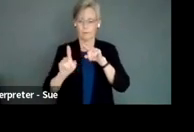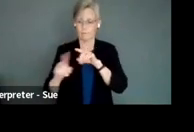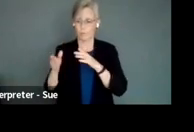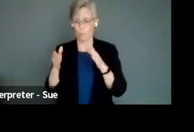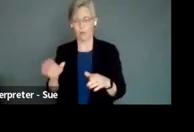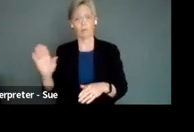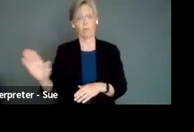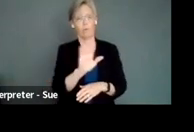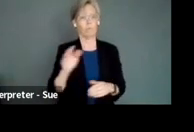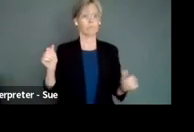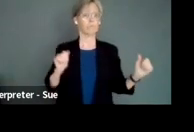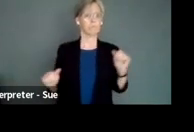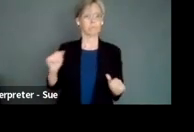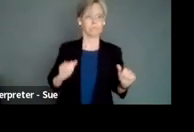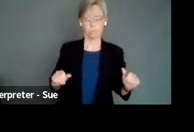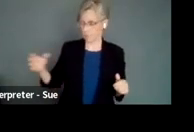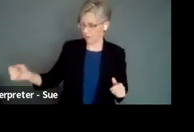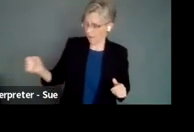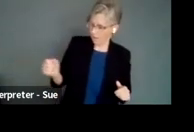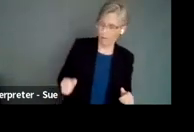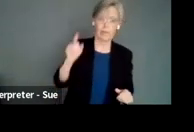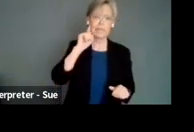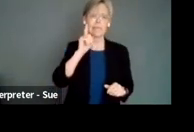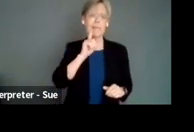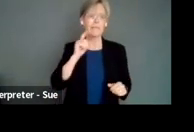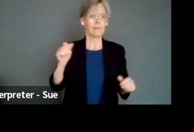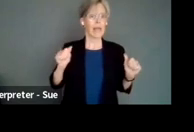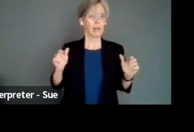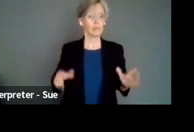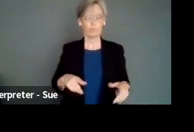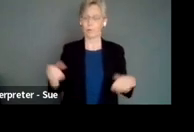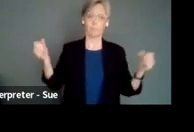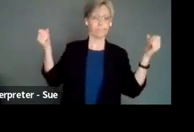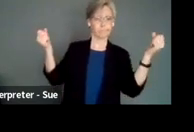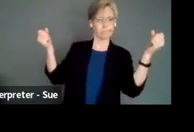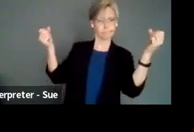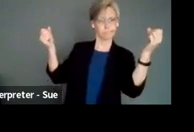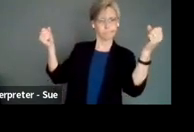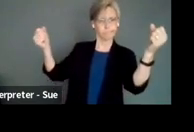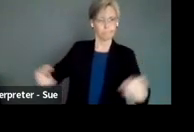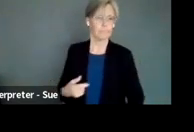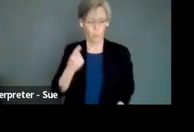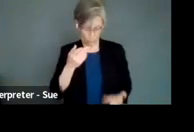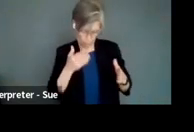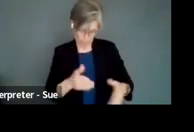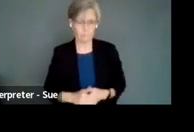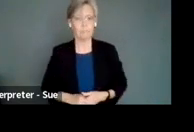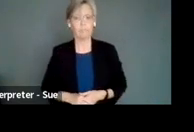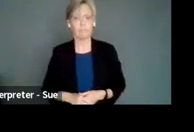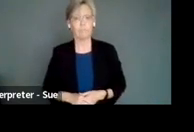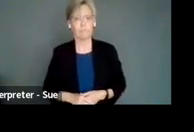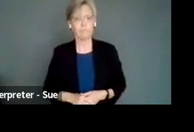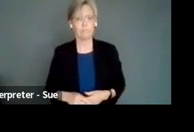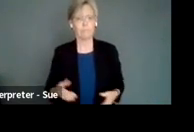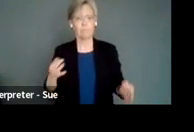show accessible is to hire deaf actors, and they will sign their lines. So that's one way, period, instead of